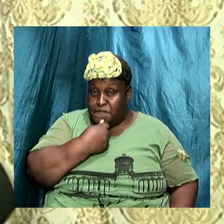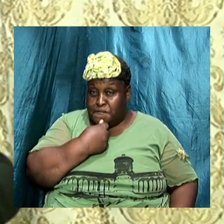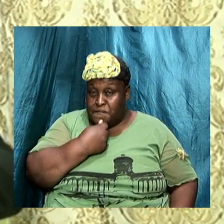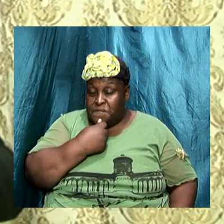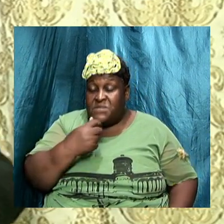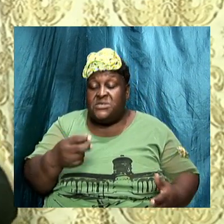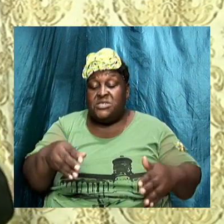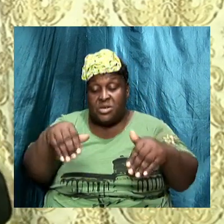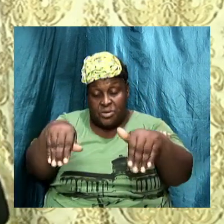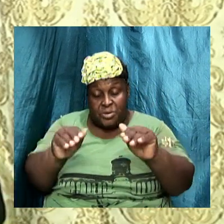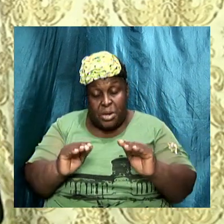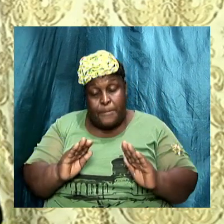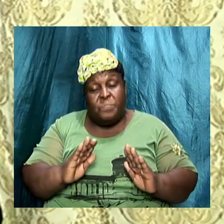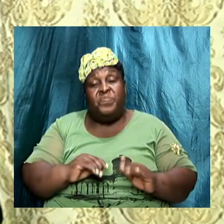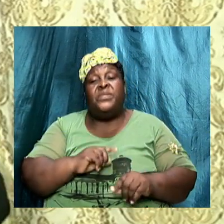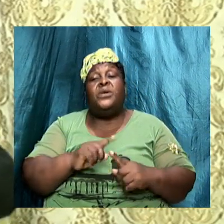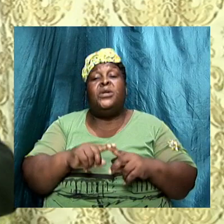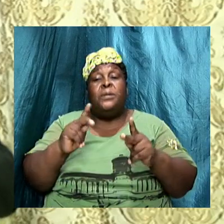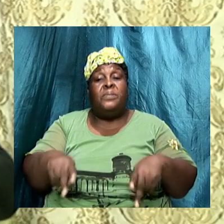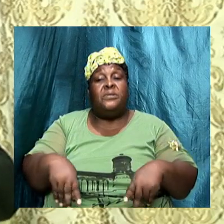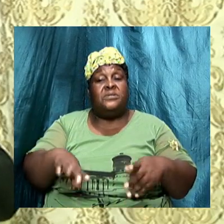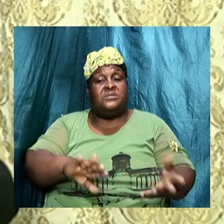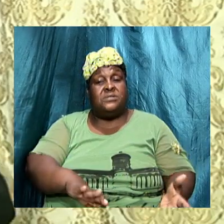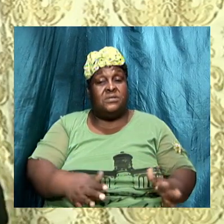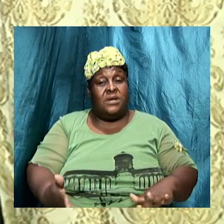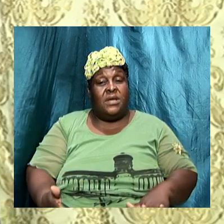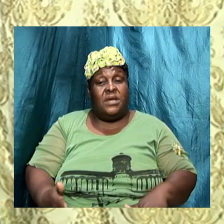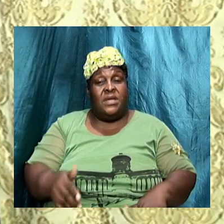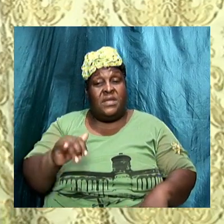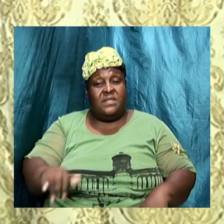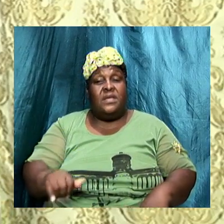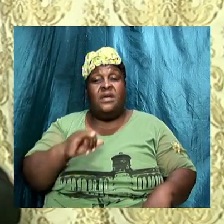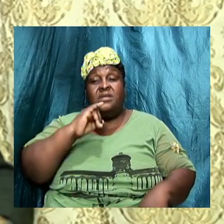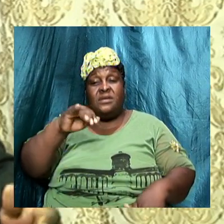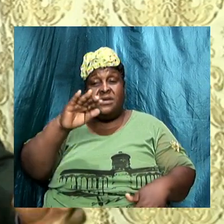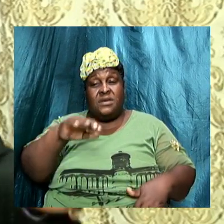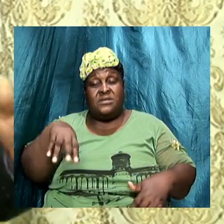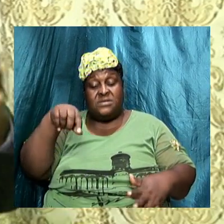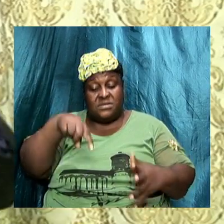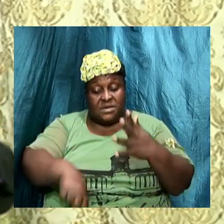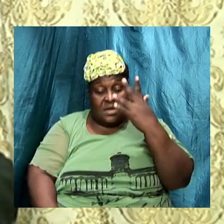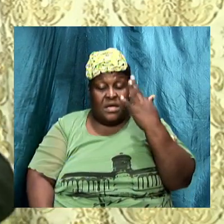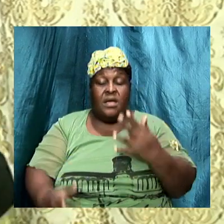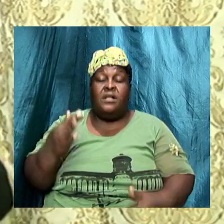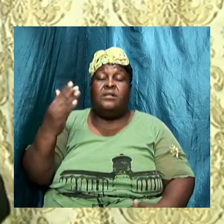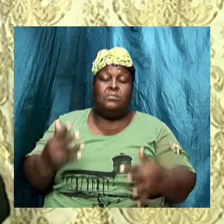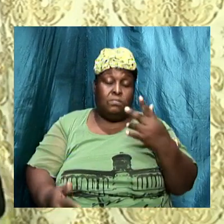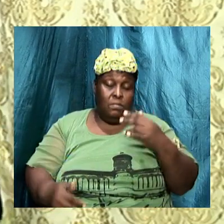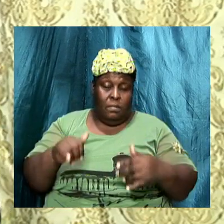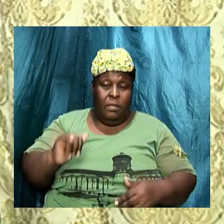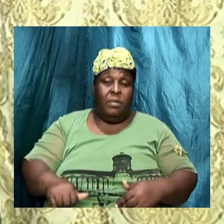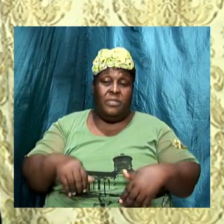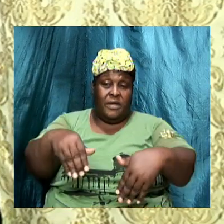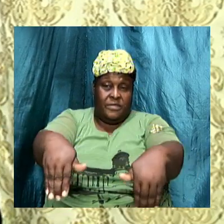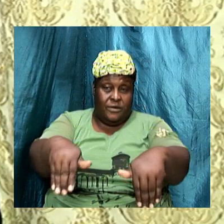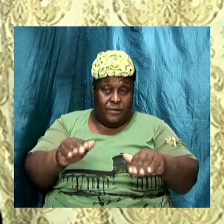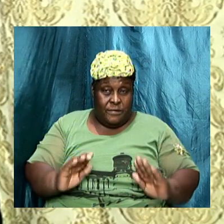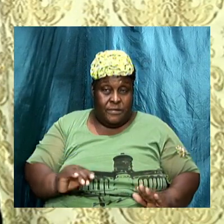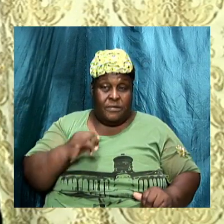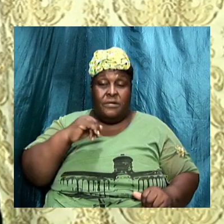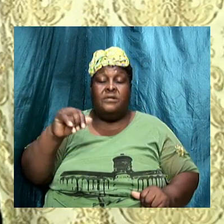teaching is that when the person die that is hell they go into the grave the grave that they put in is hell